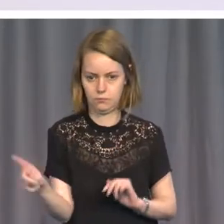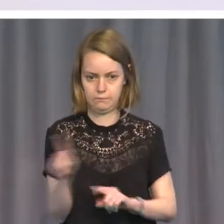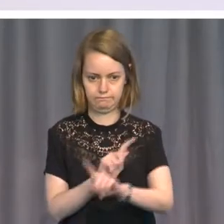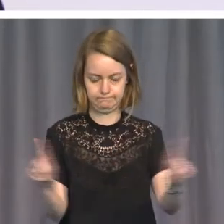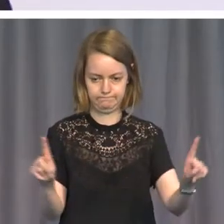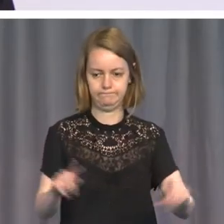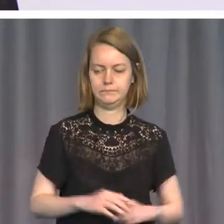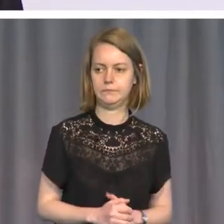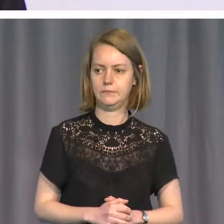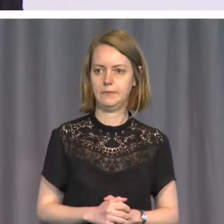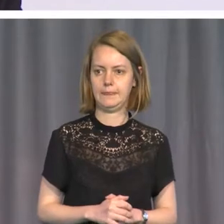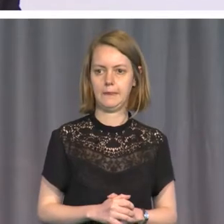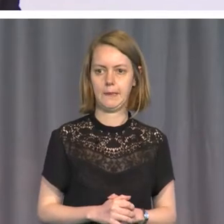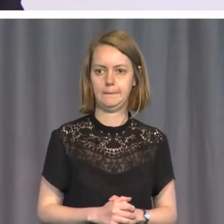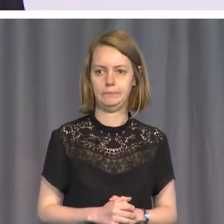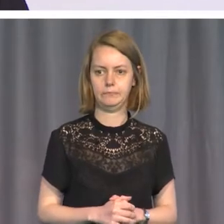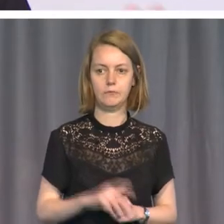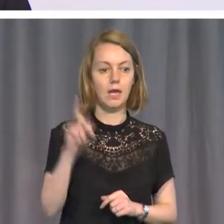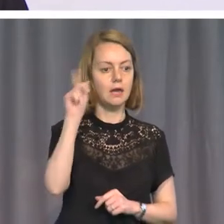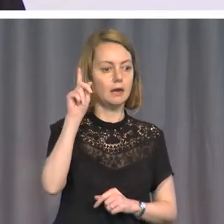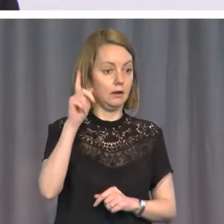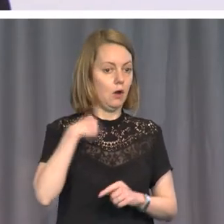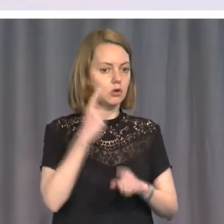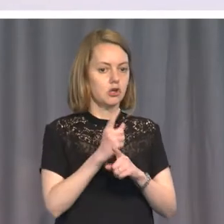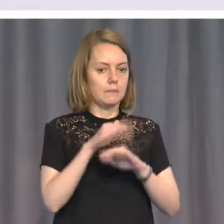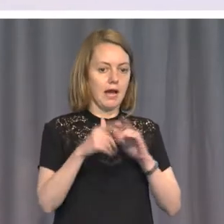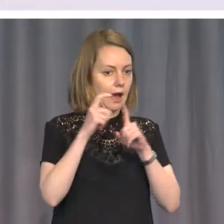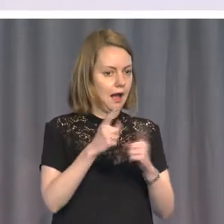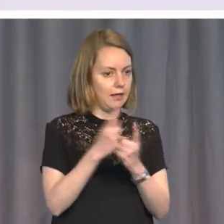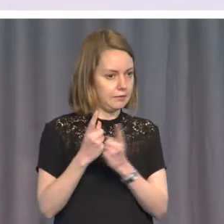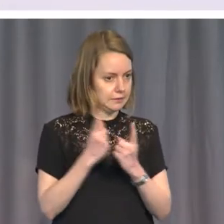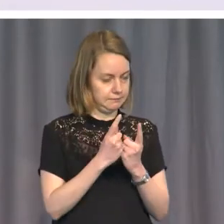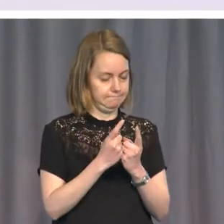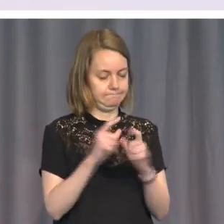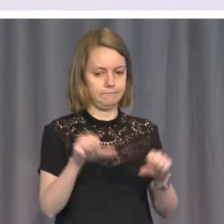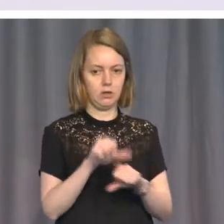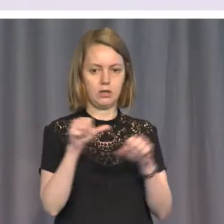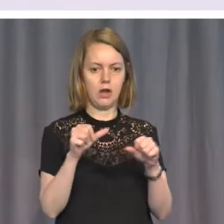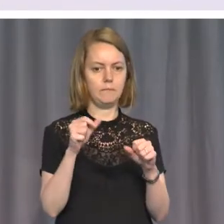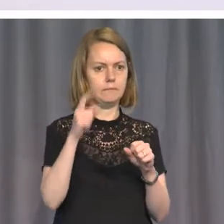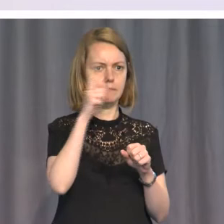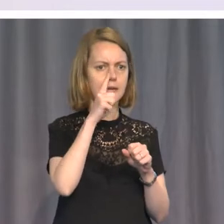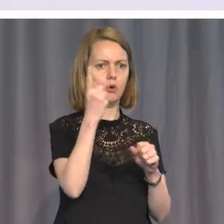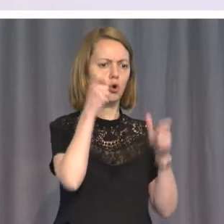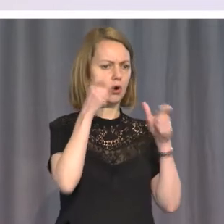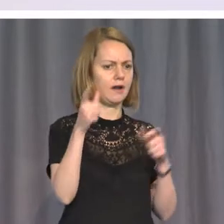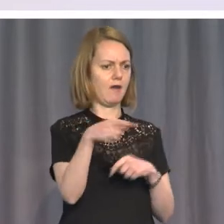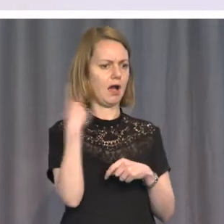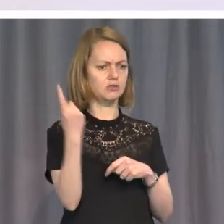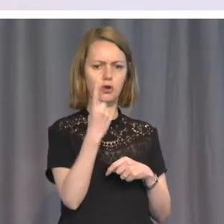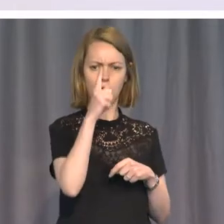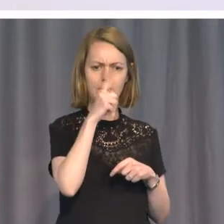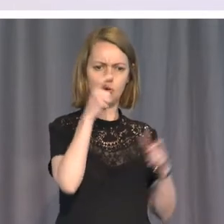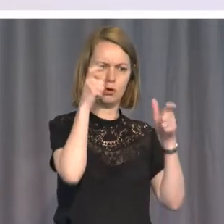difficult things of the moment. Who guards the Guardians? The Guardians, the Australian